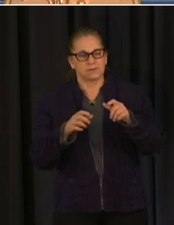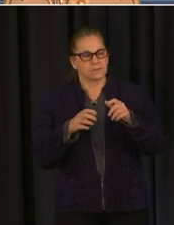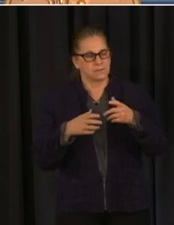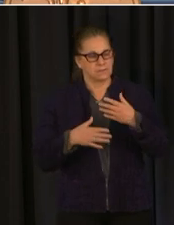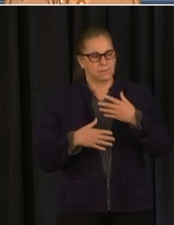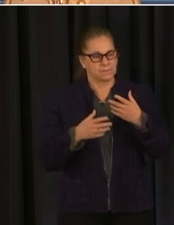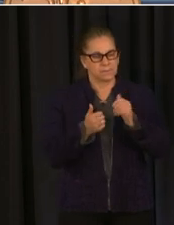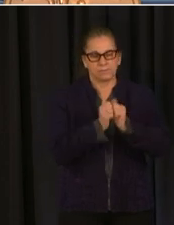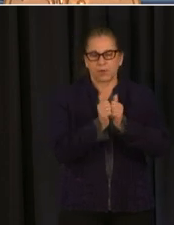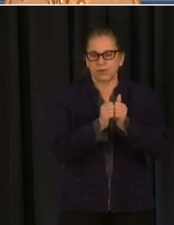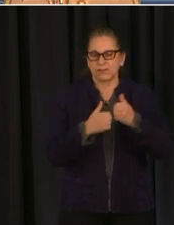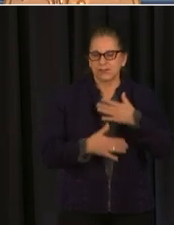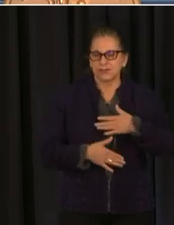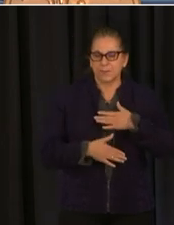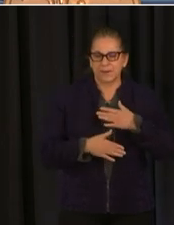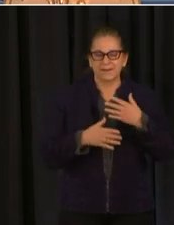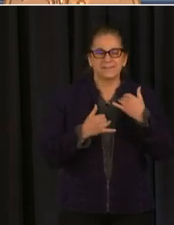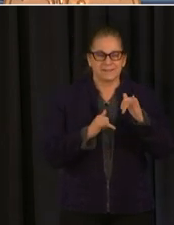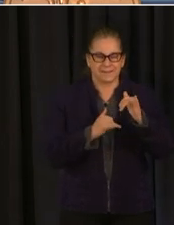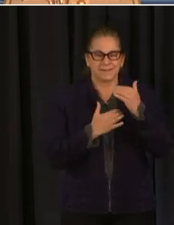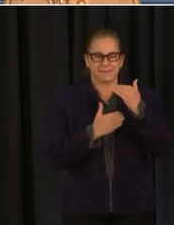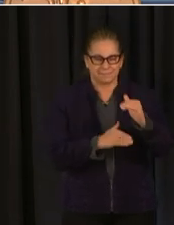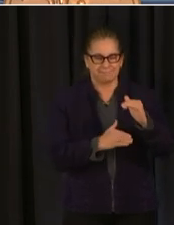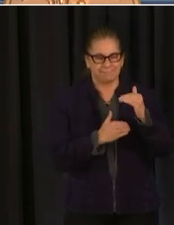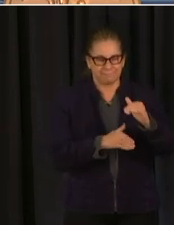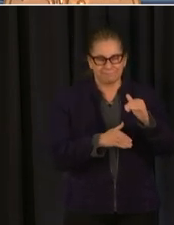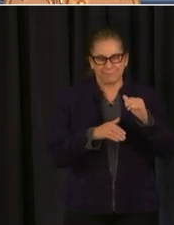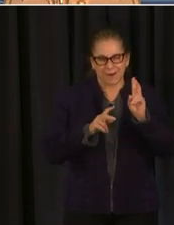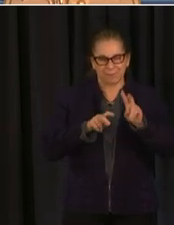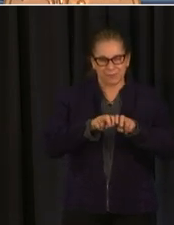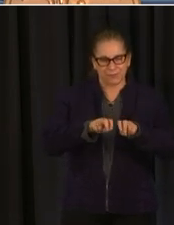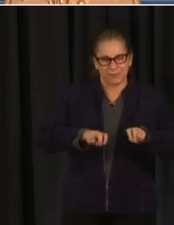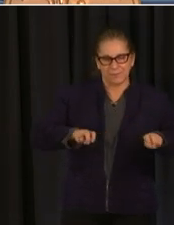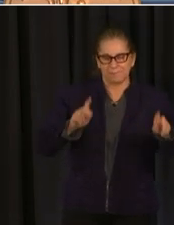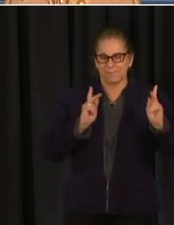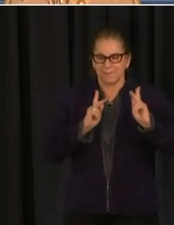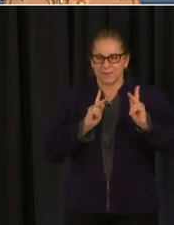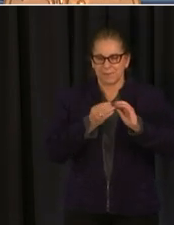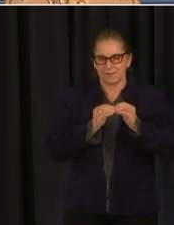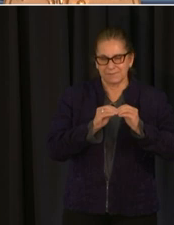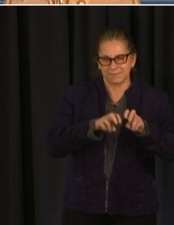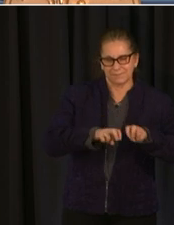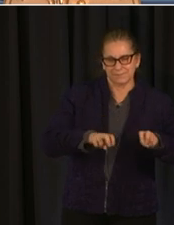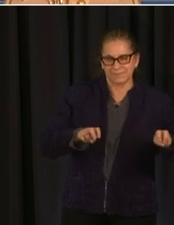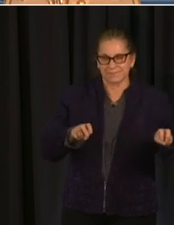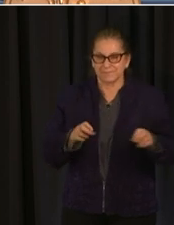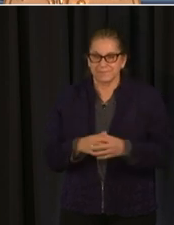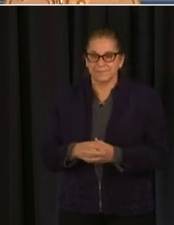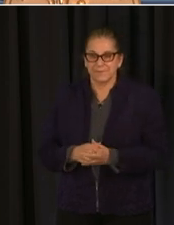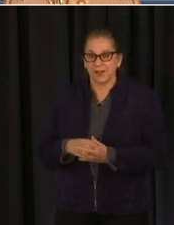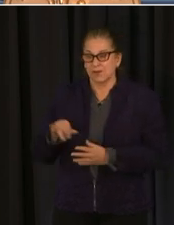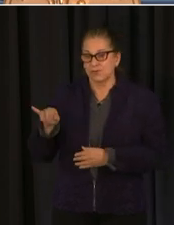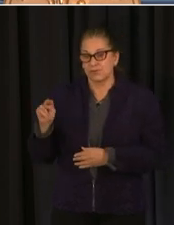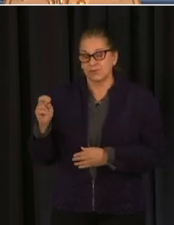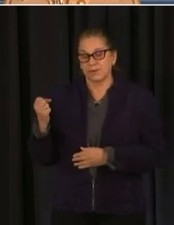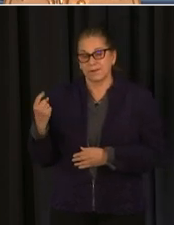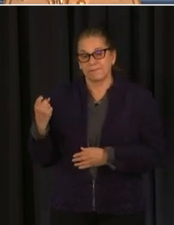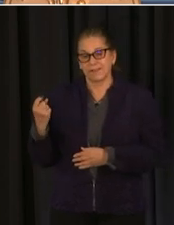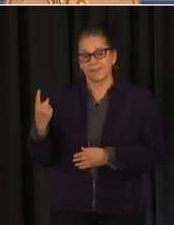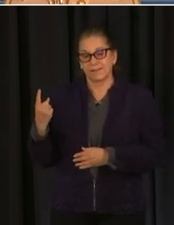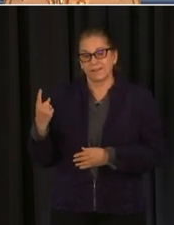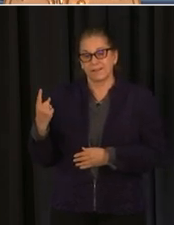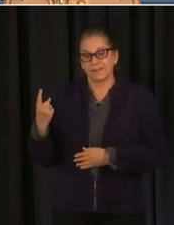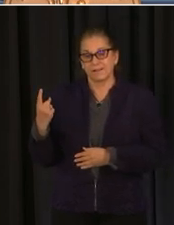we will have a capacity limit um until june 11th on june 11th capacity limits and